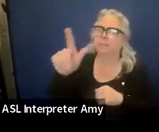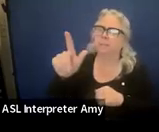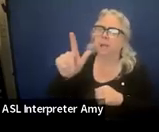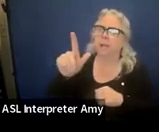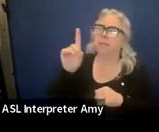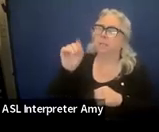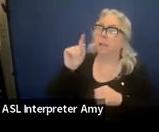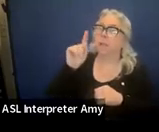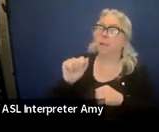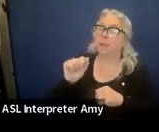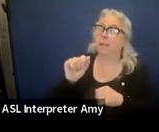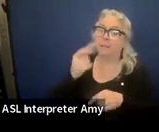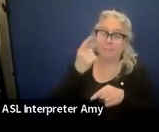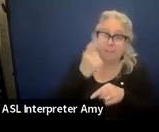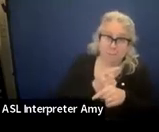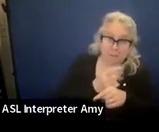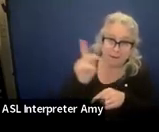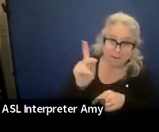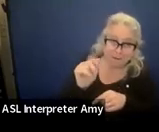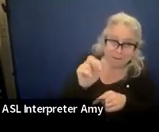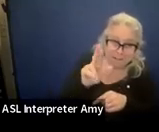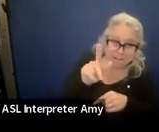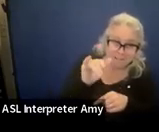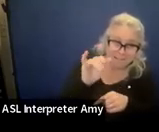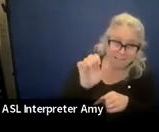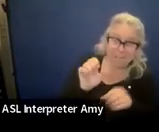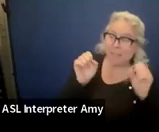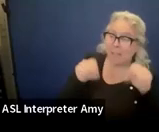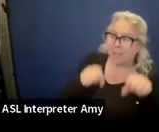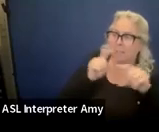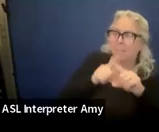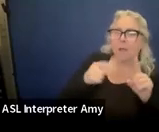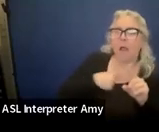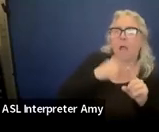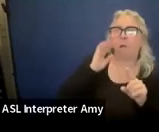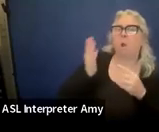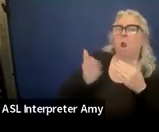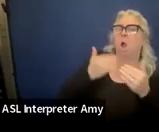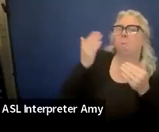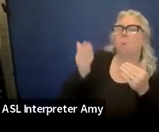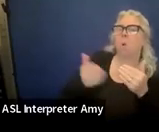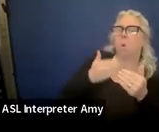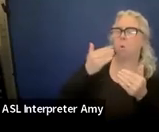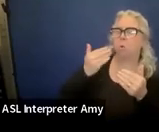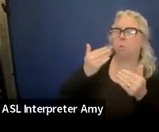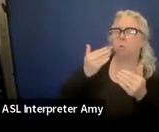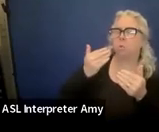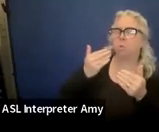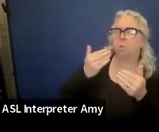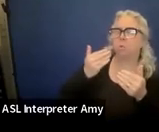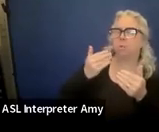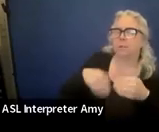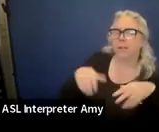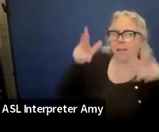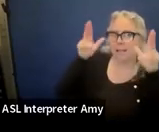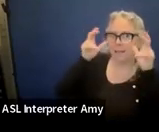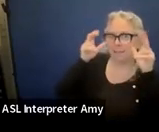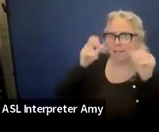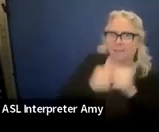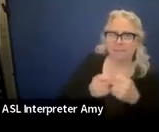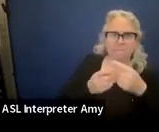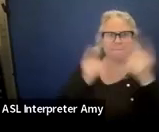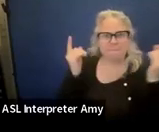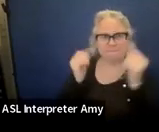Am I saying this right, Carly? Does this make sense? Yes, but I would almost be the devil's advocate and say